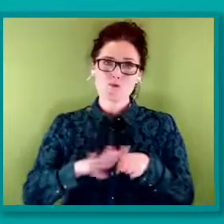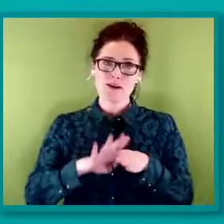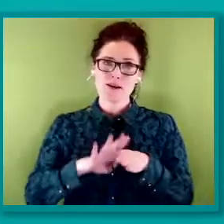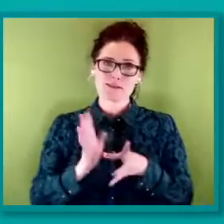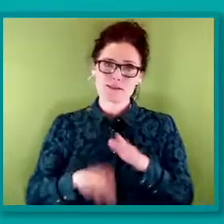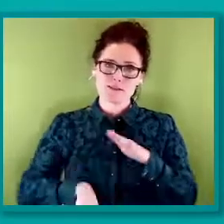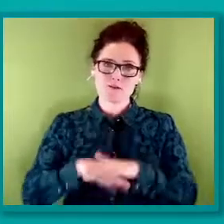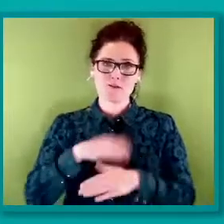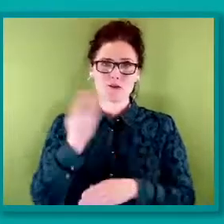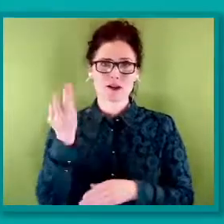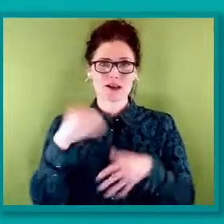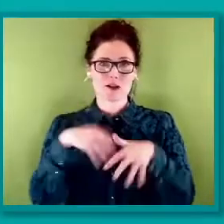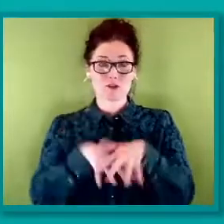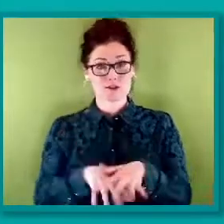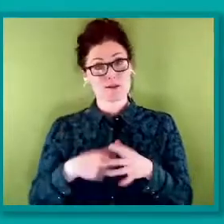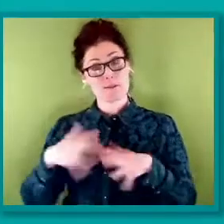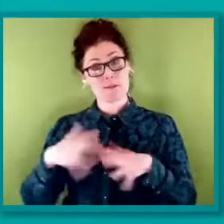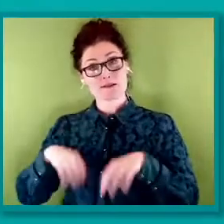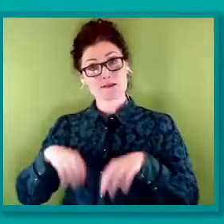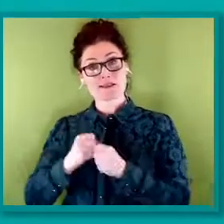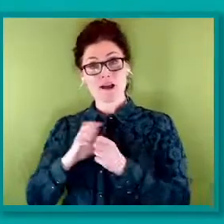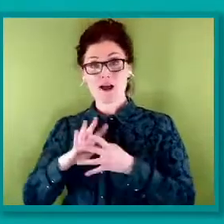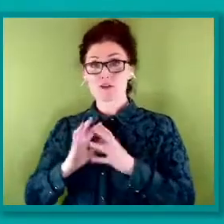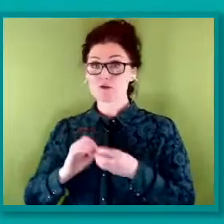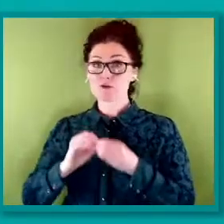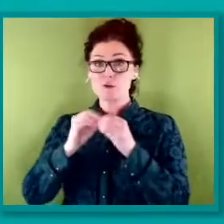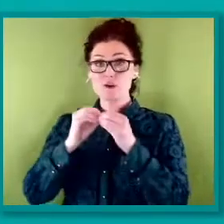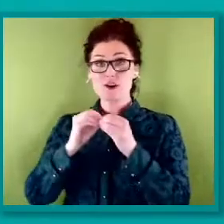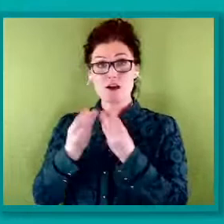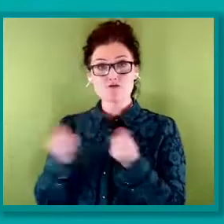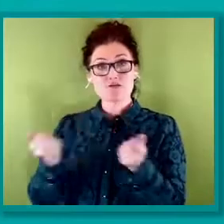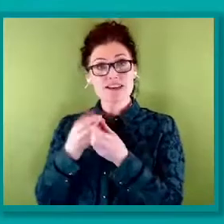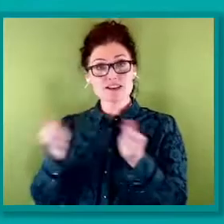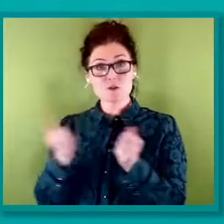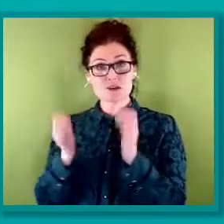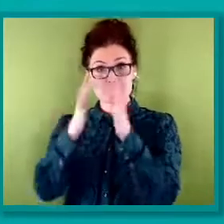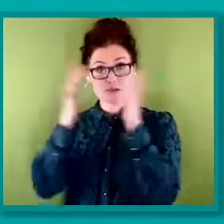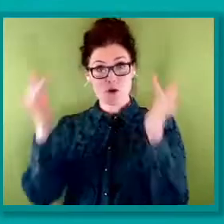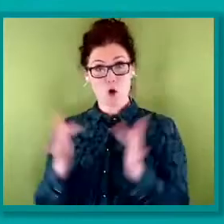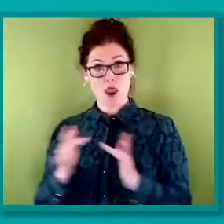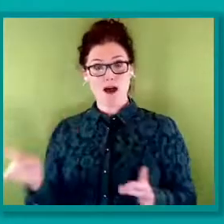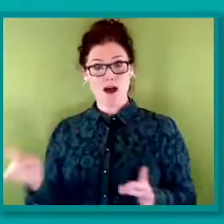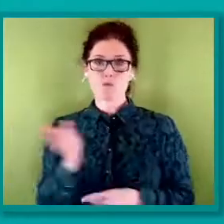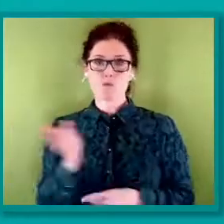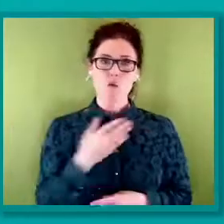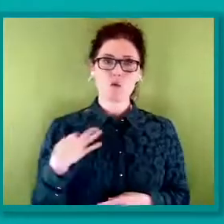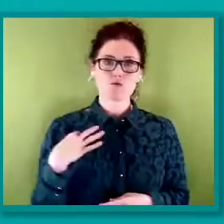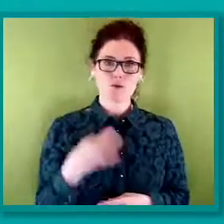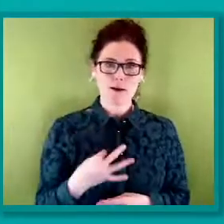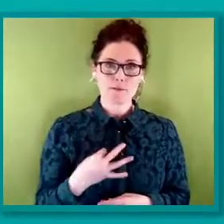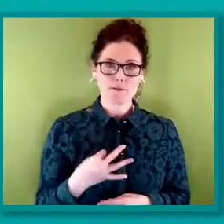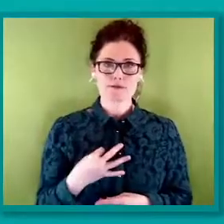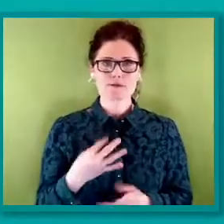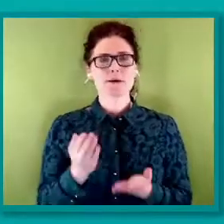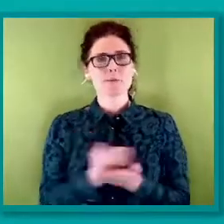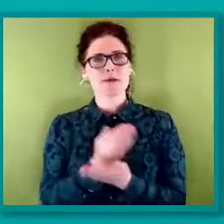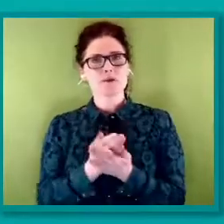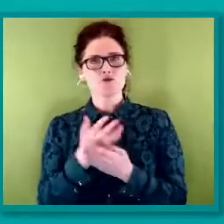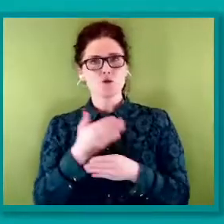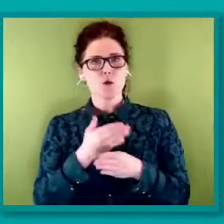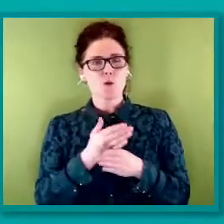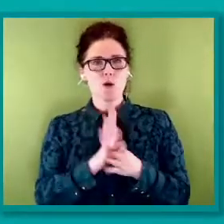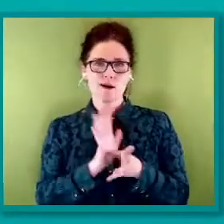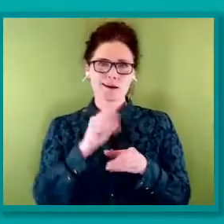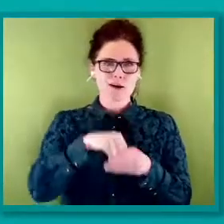materials for workplace representatives on identifying and challenging practices that exclude non-binary members. But we know there's more